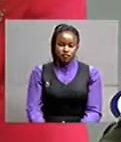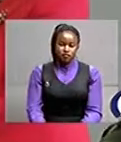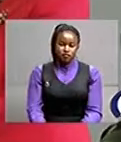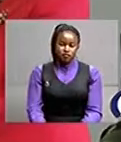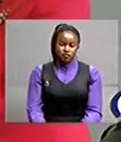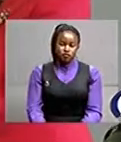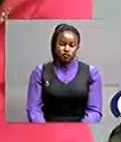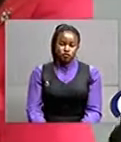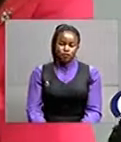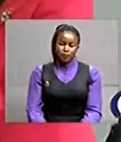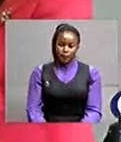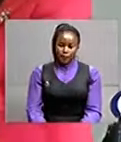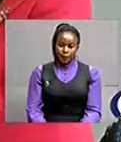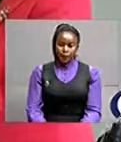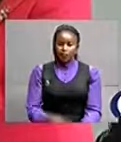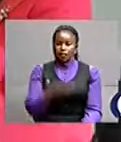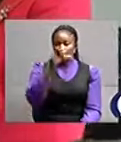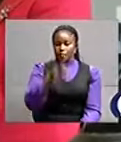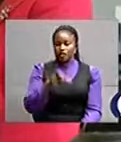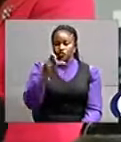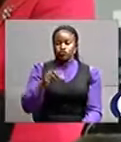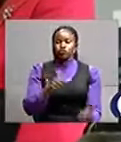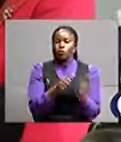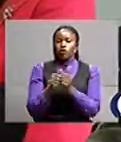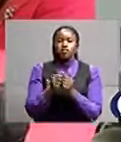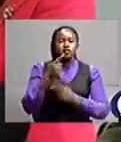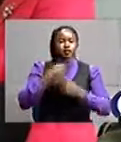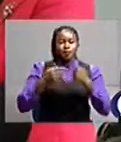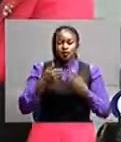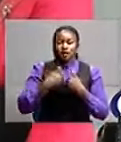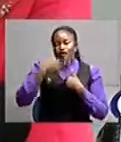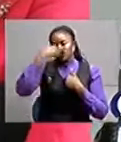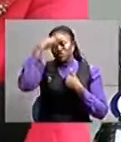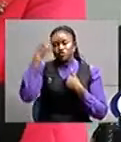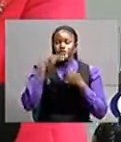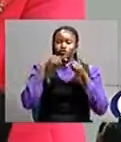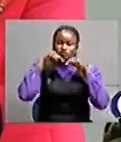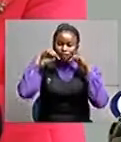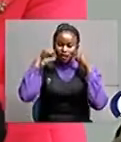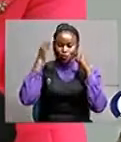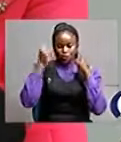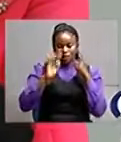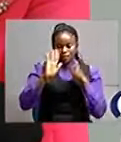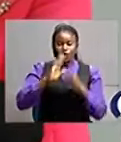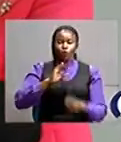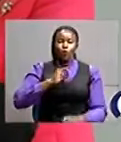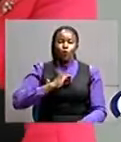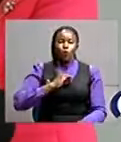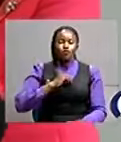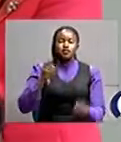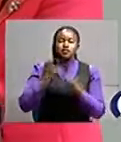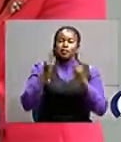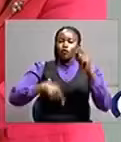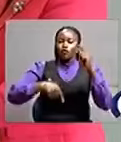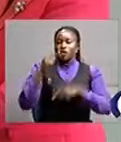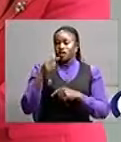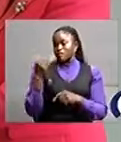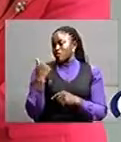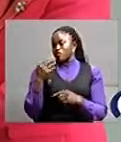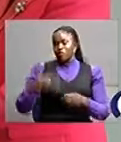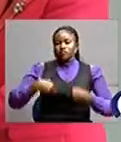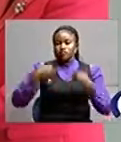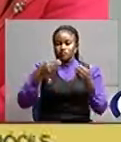Persons with disabilities have a reason to smile, following one of their own, excelling in the just-released